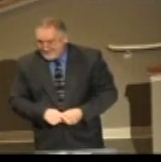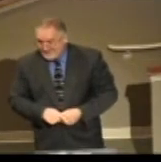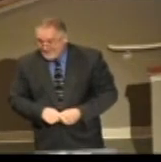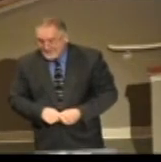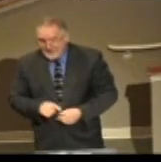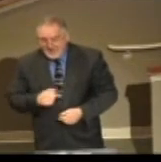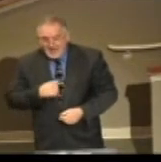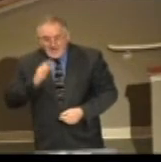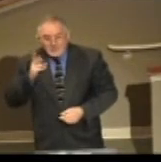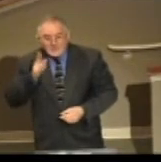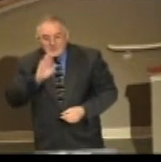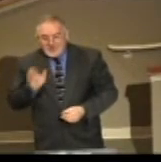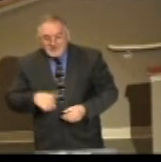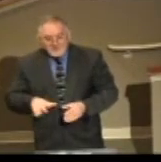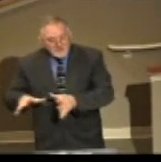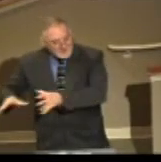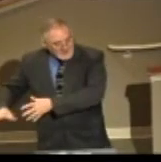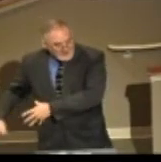I will never.